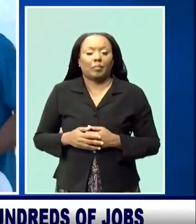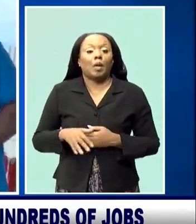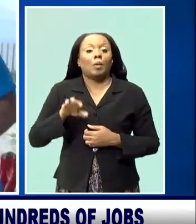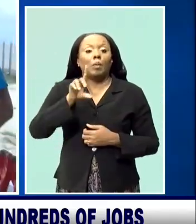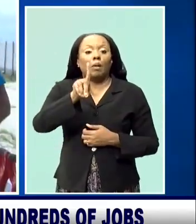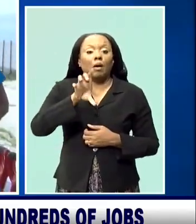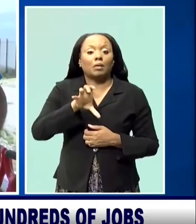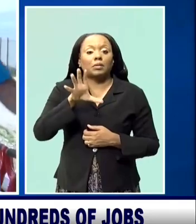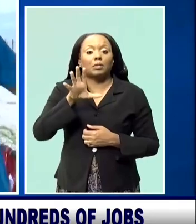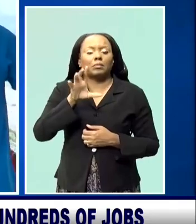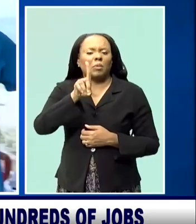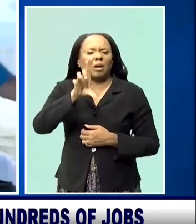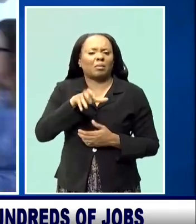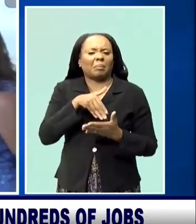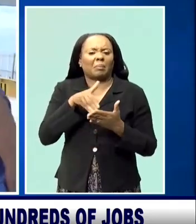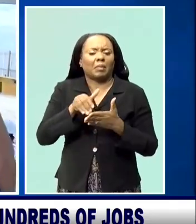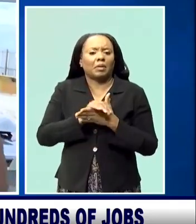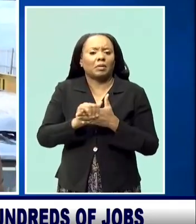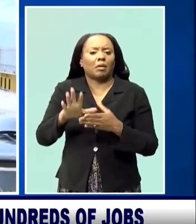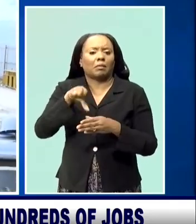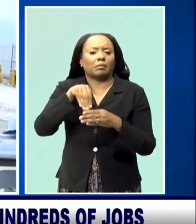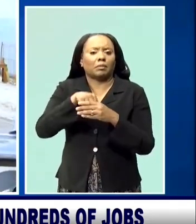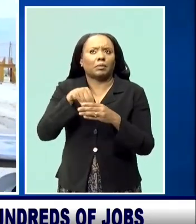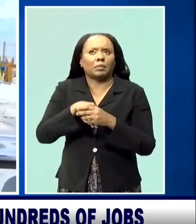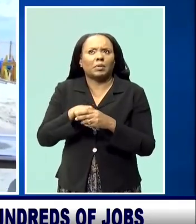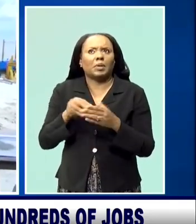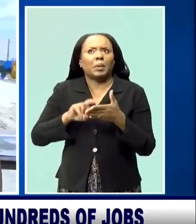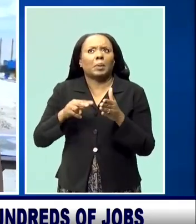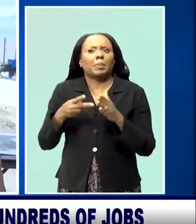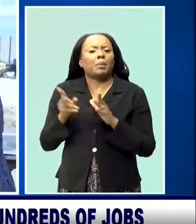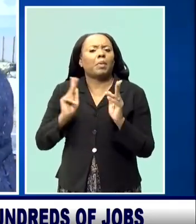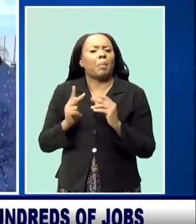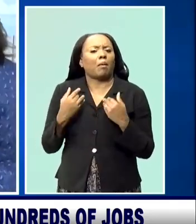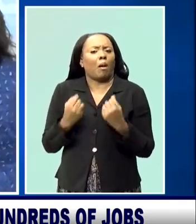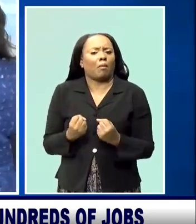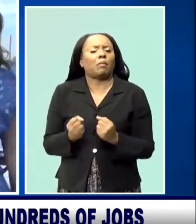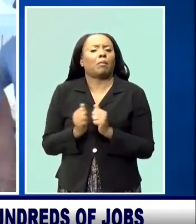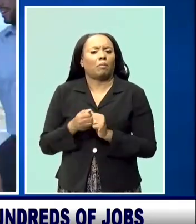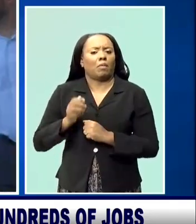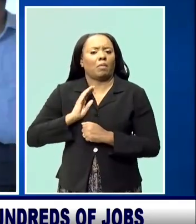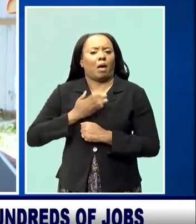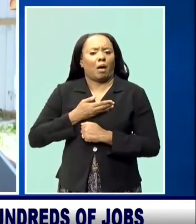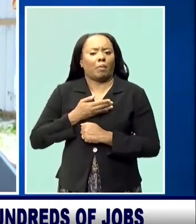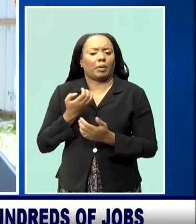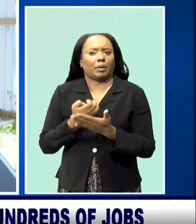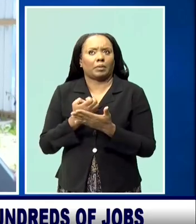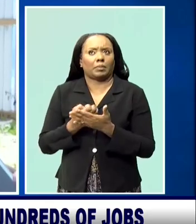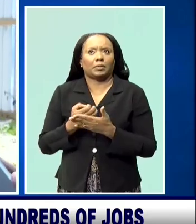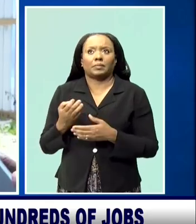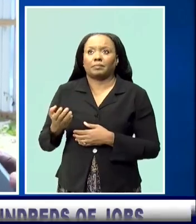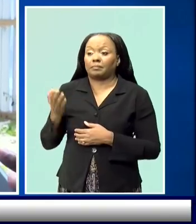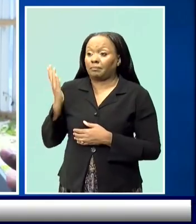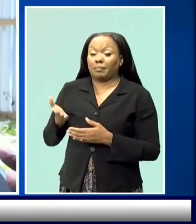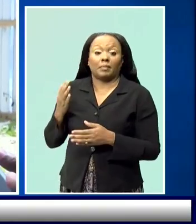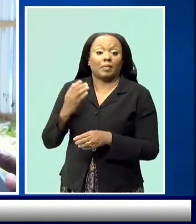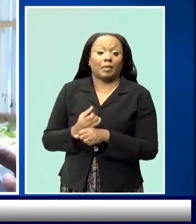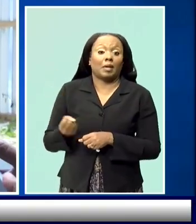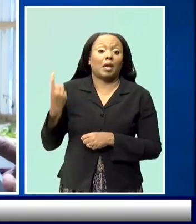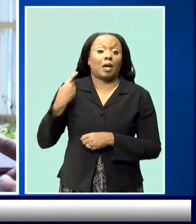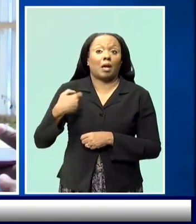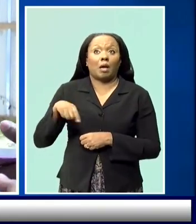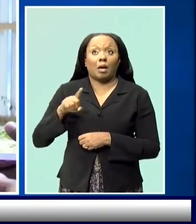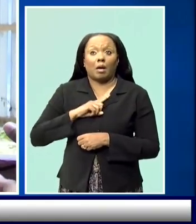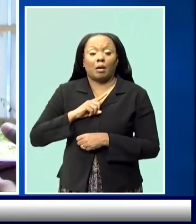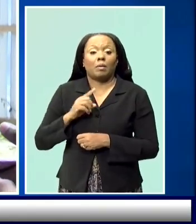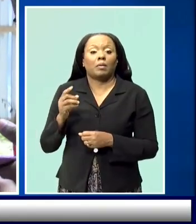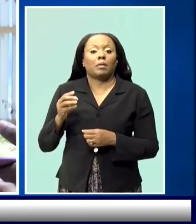there is confidence in Barbados' economy. Last week, Barbados issued blue bonds, becoming